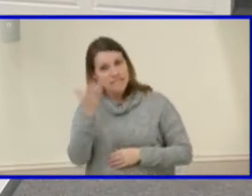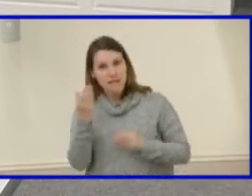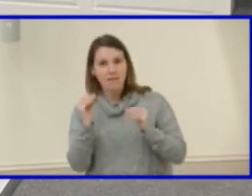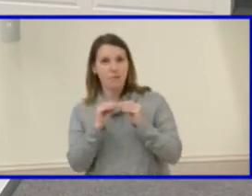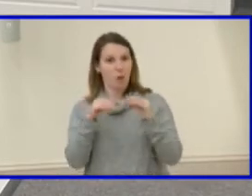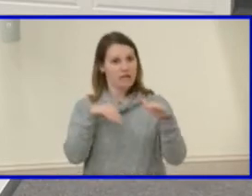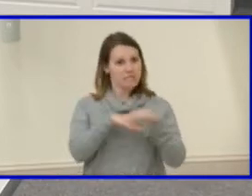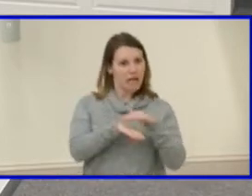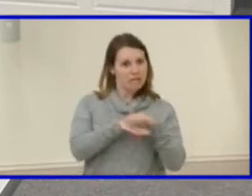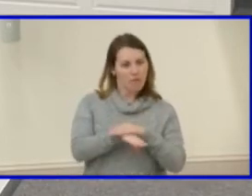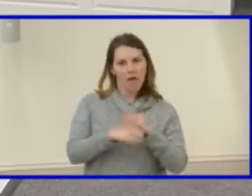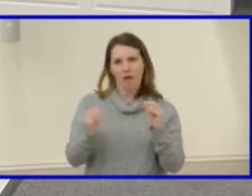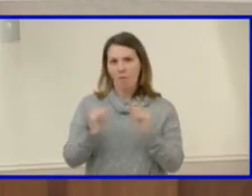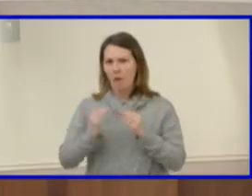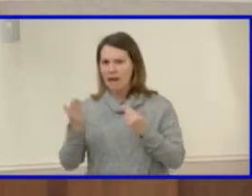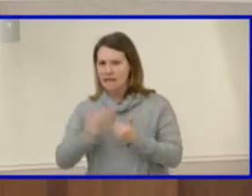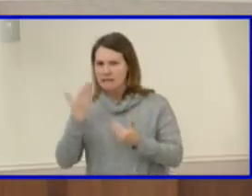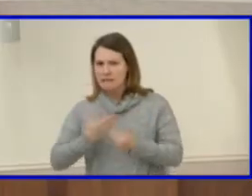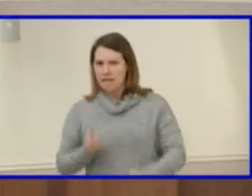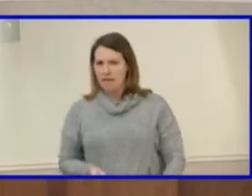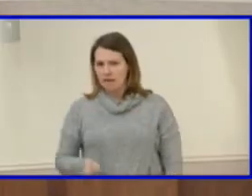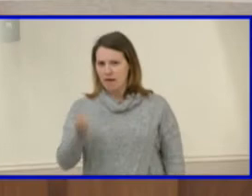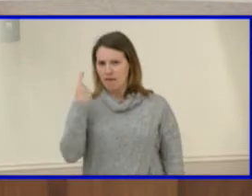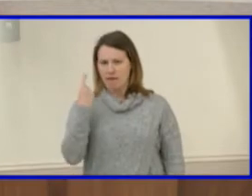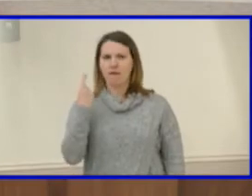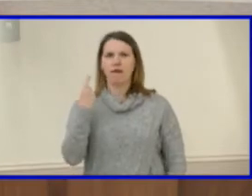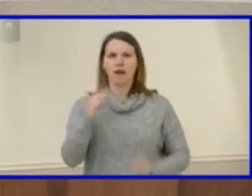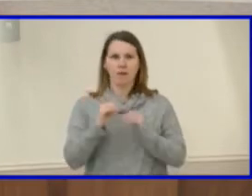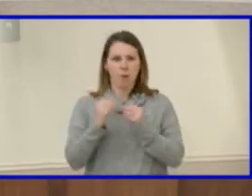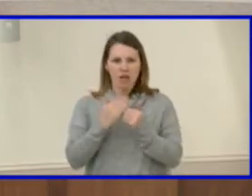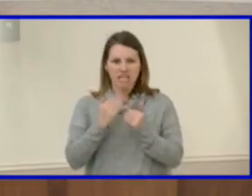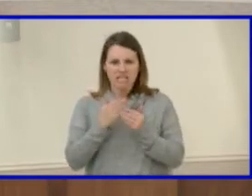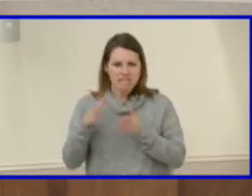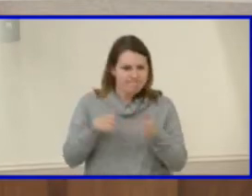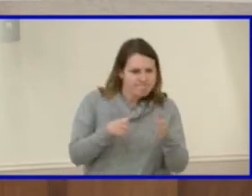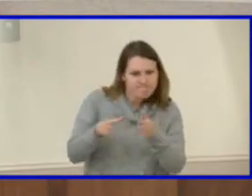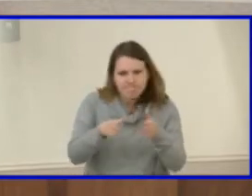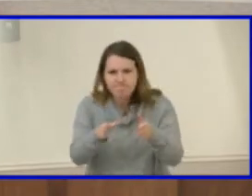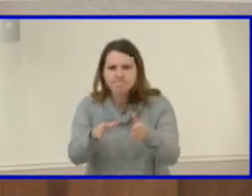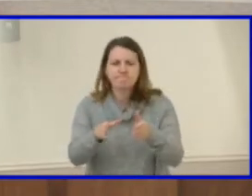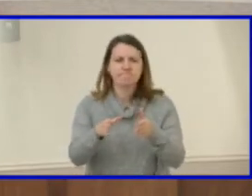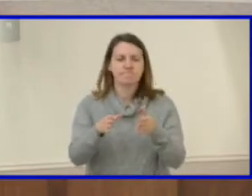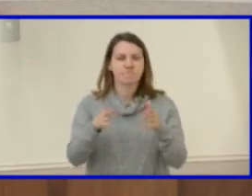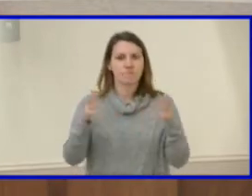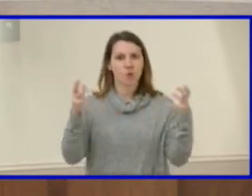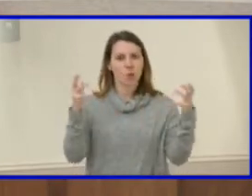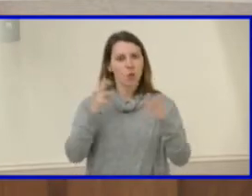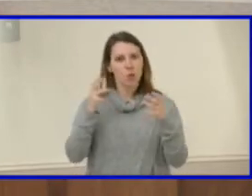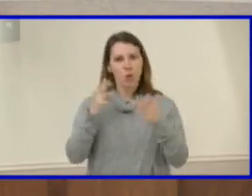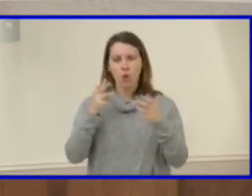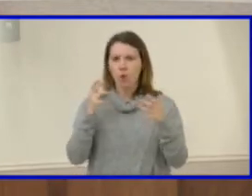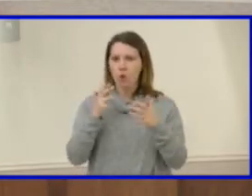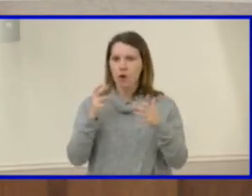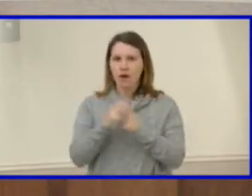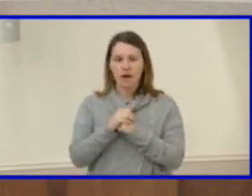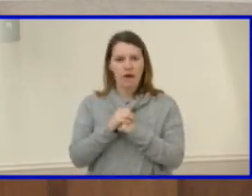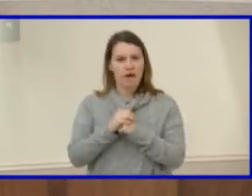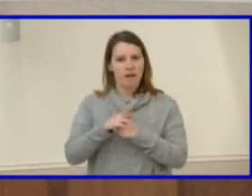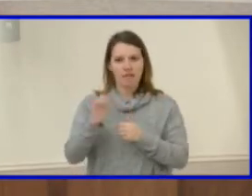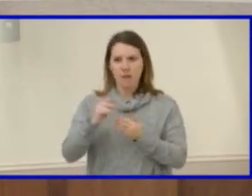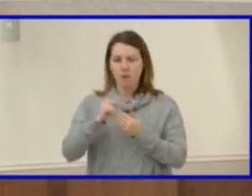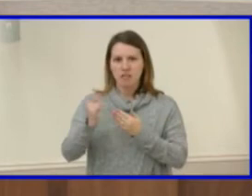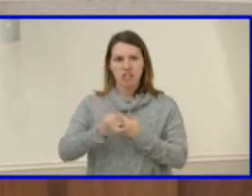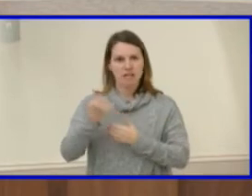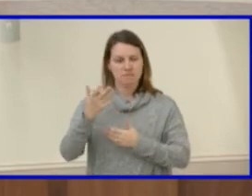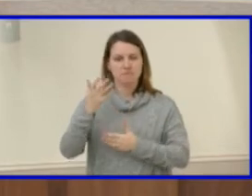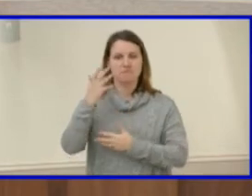easier to understand and navigate. I mean, what an endeavor. Really, I just want to comment and